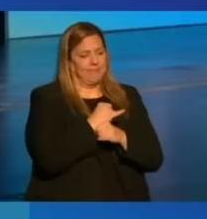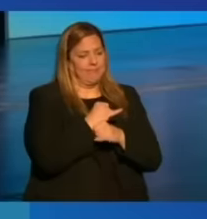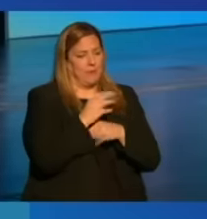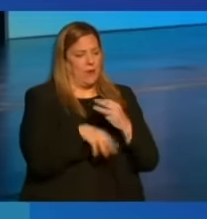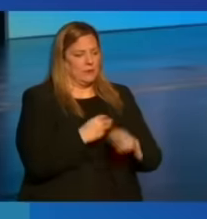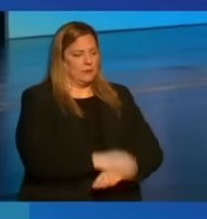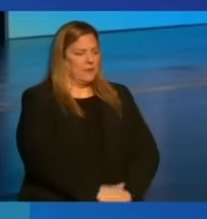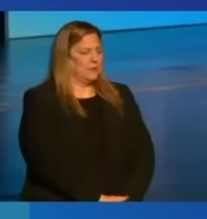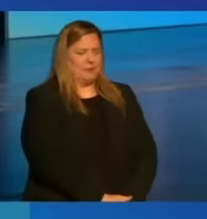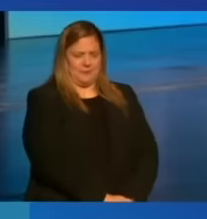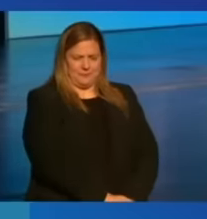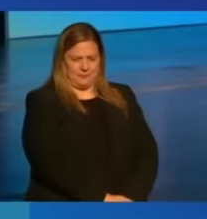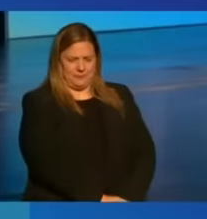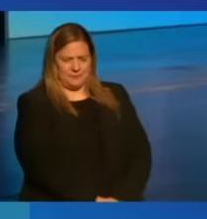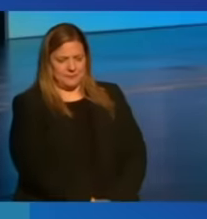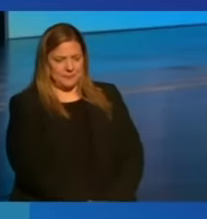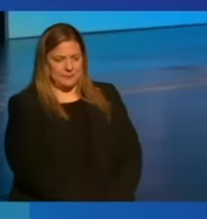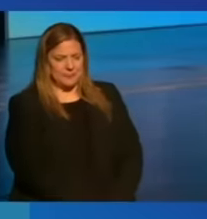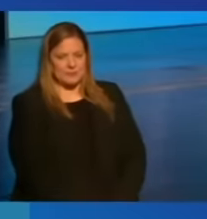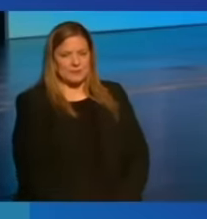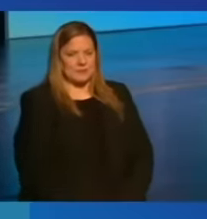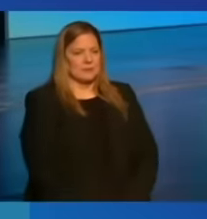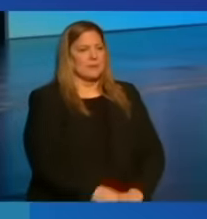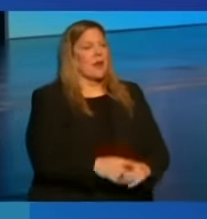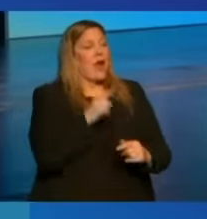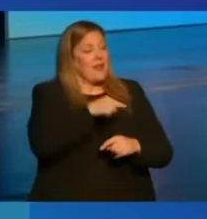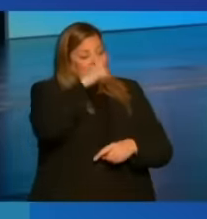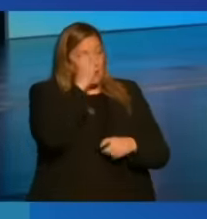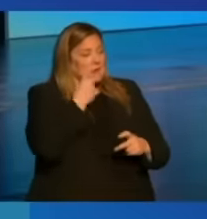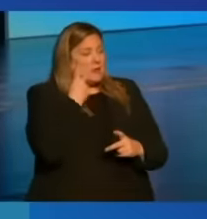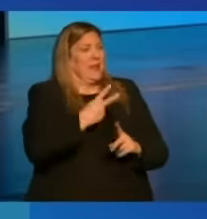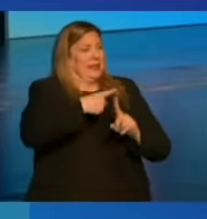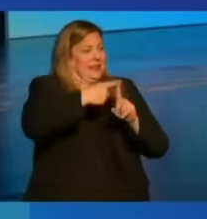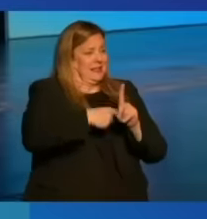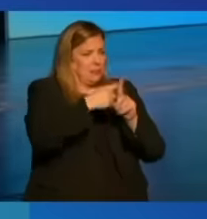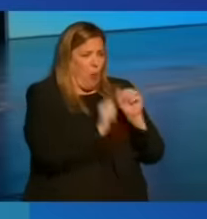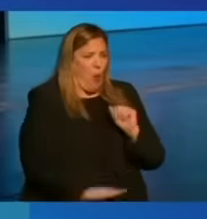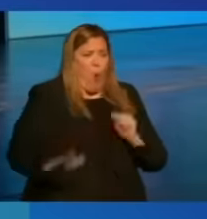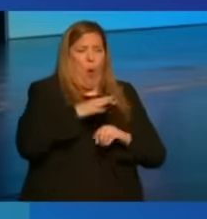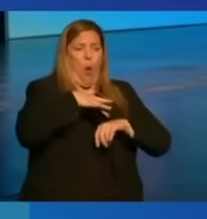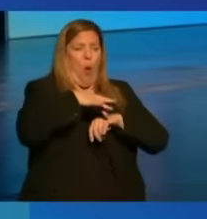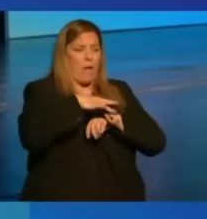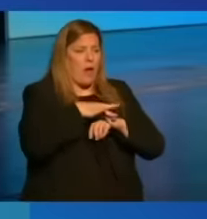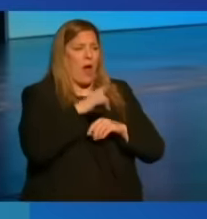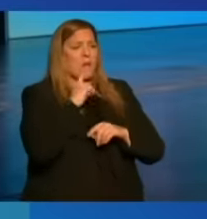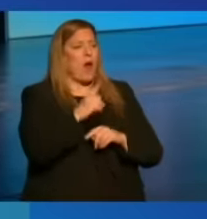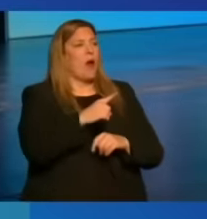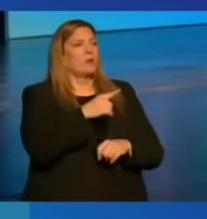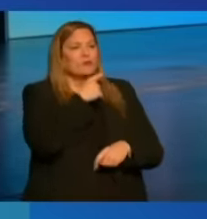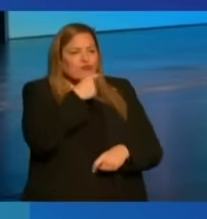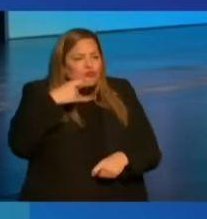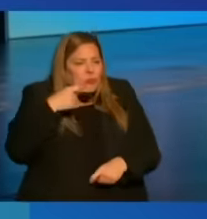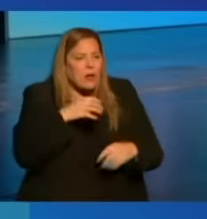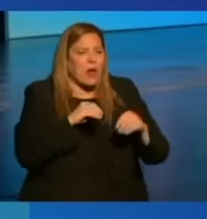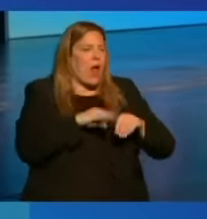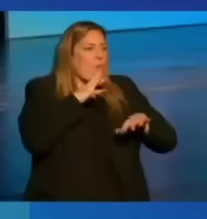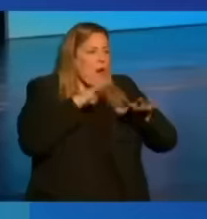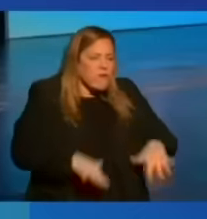This summer delivered record-breaking temperatures across the planet with an uptick in drought and flooding,